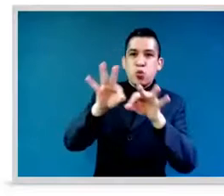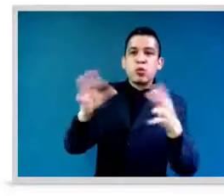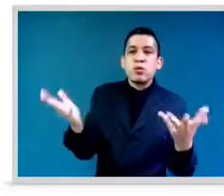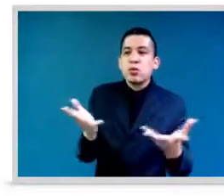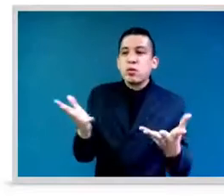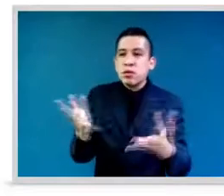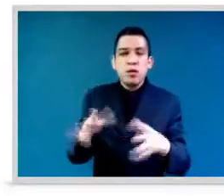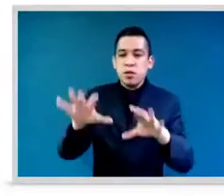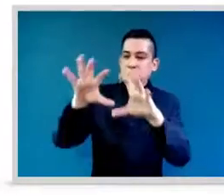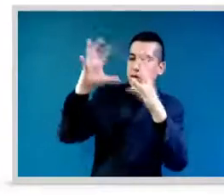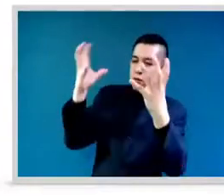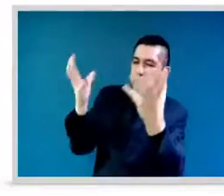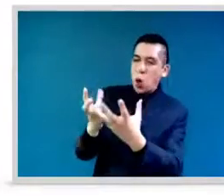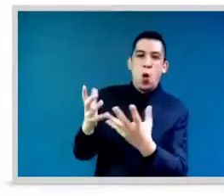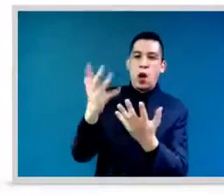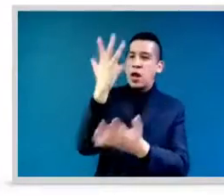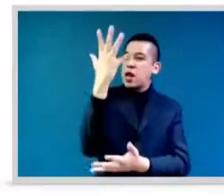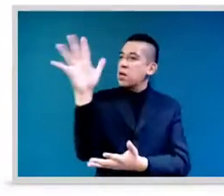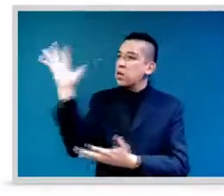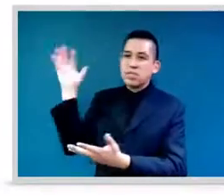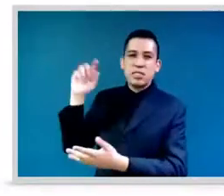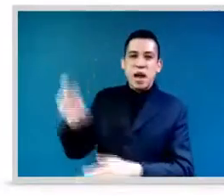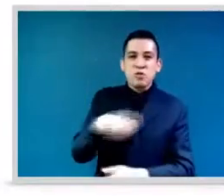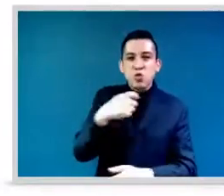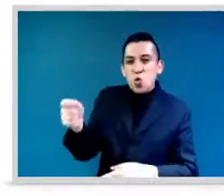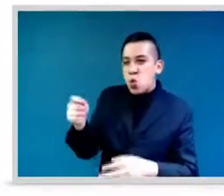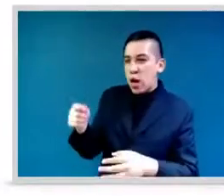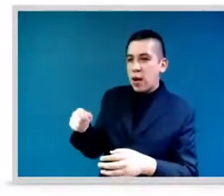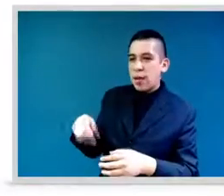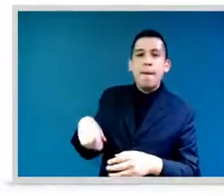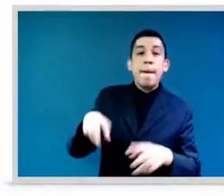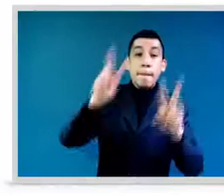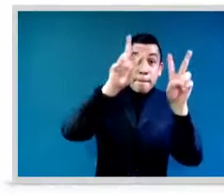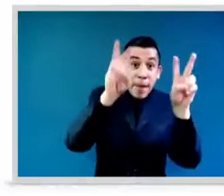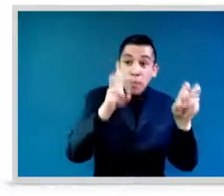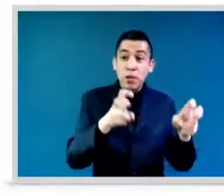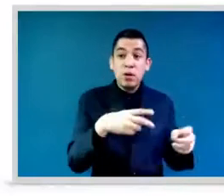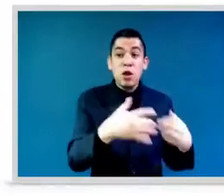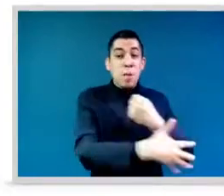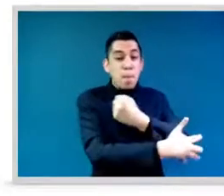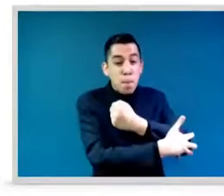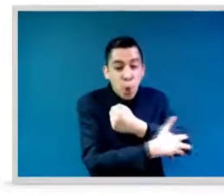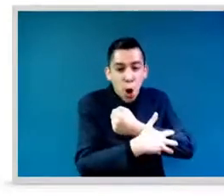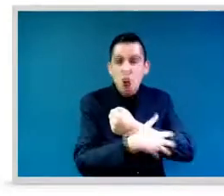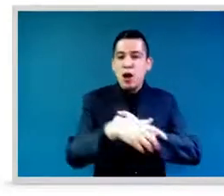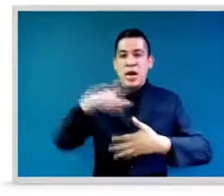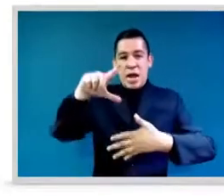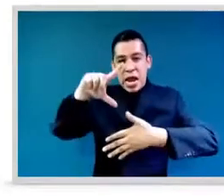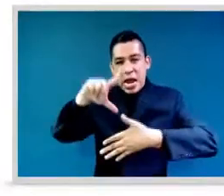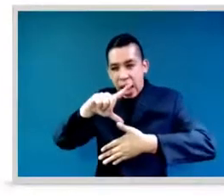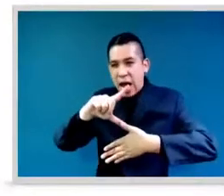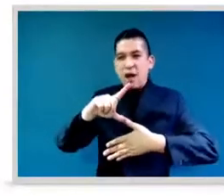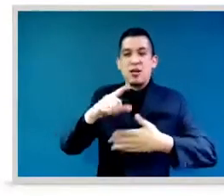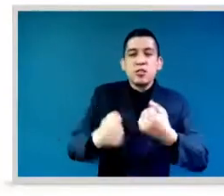which is an organization in Latin America helping people overcome poverty. And 76% of the leaders in the communities we work with